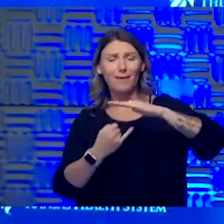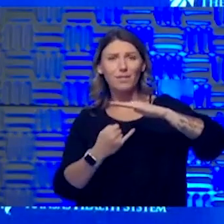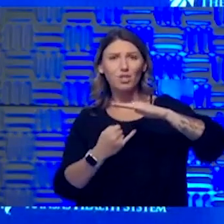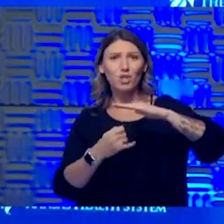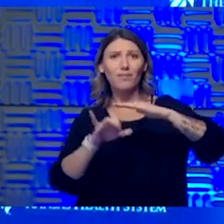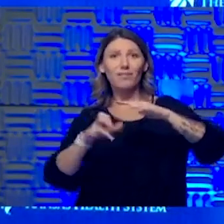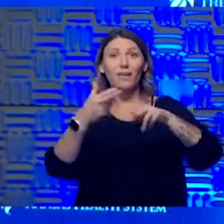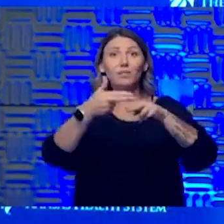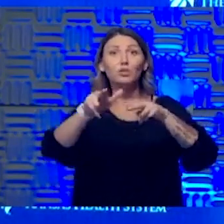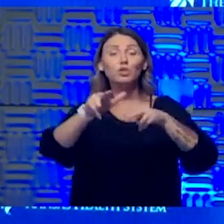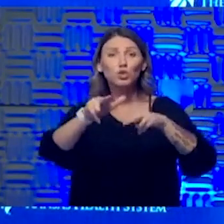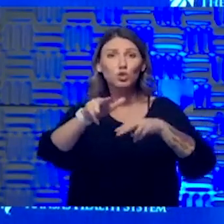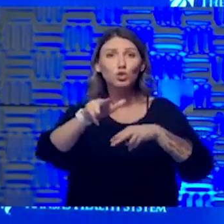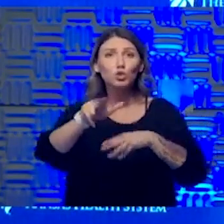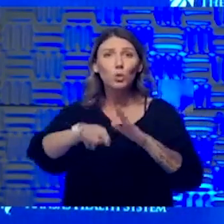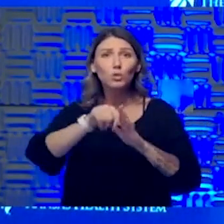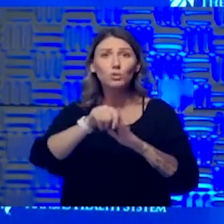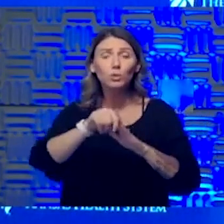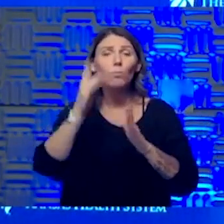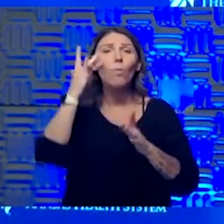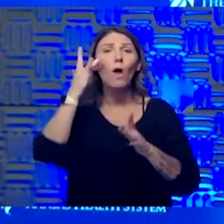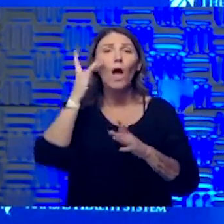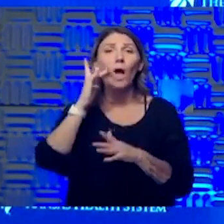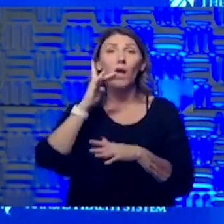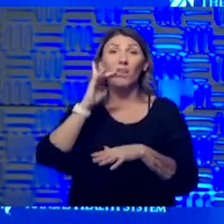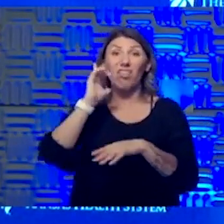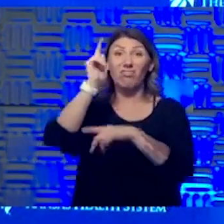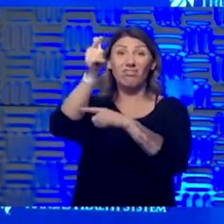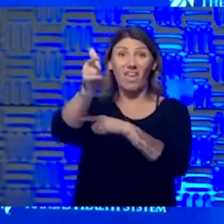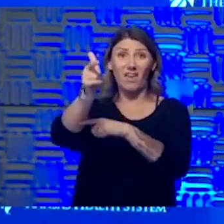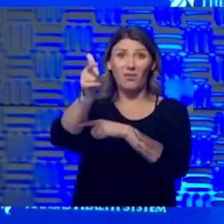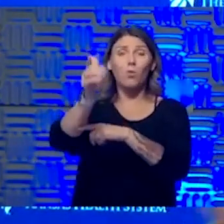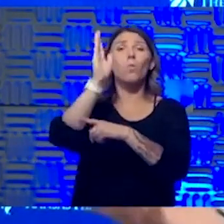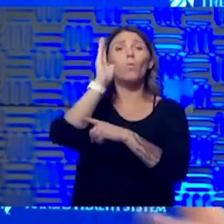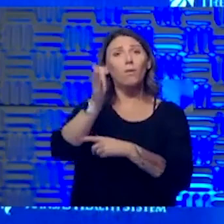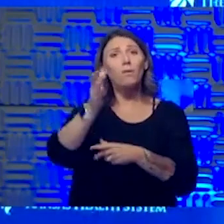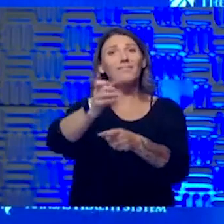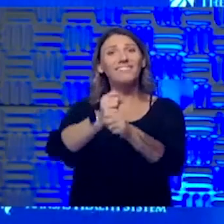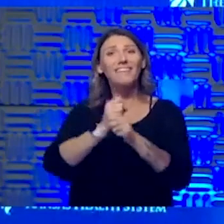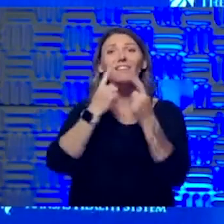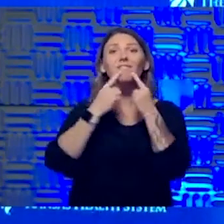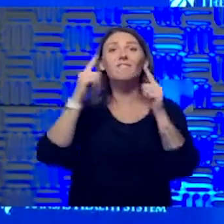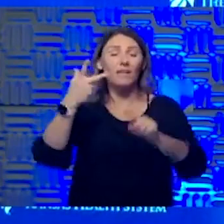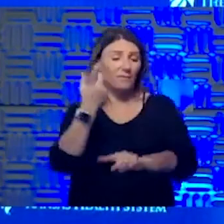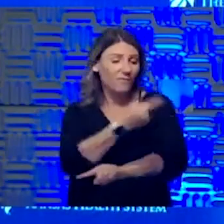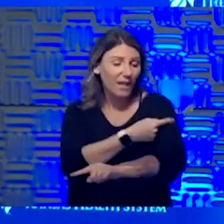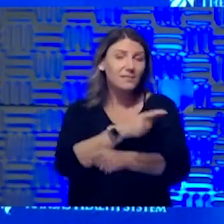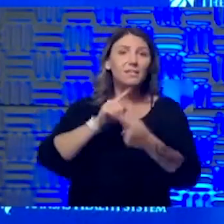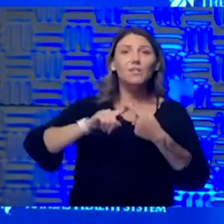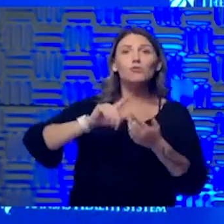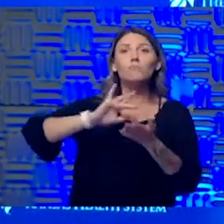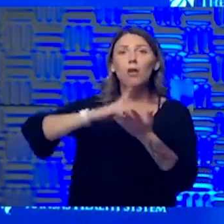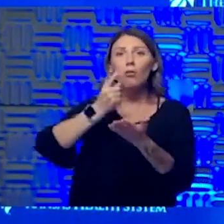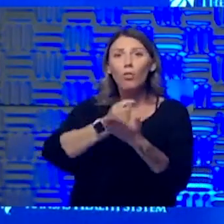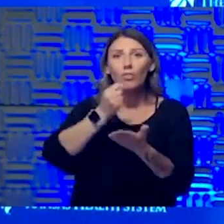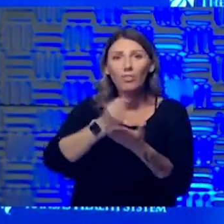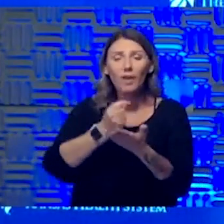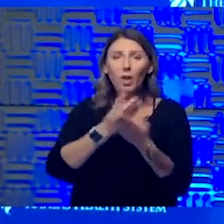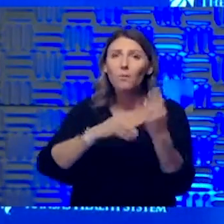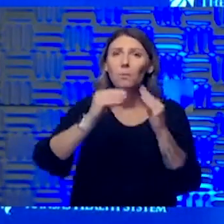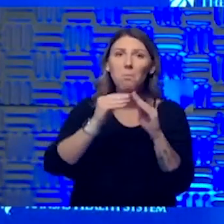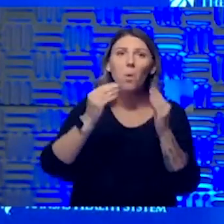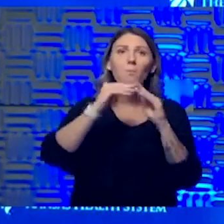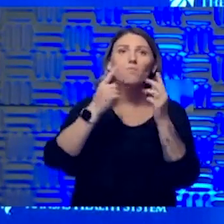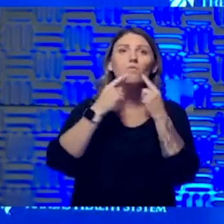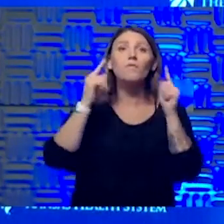issue because in the long run, we will get effective vaccinations, we will have more and more effective therapy. So where as we